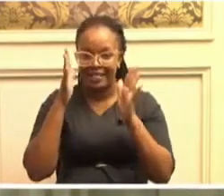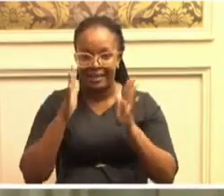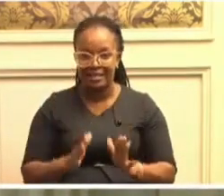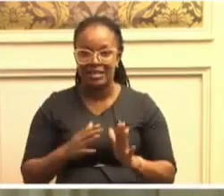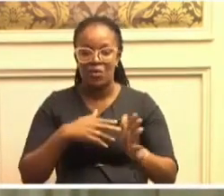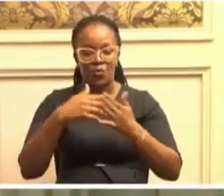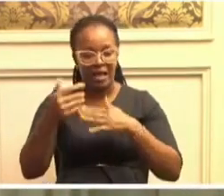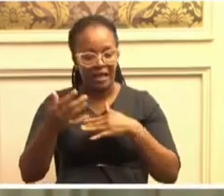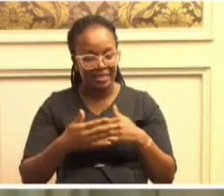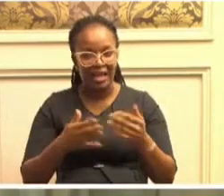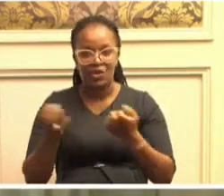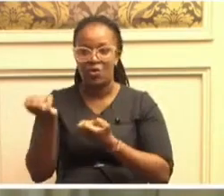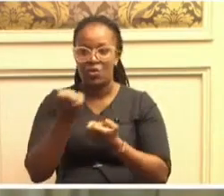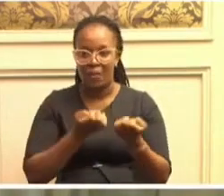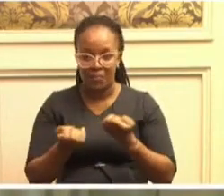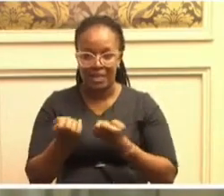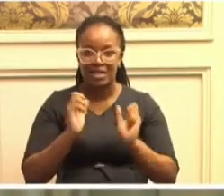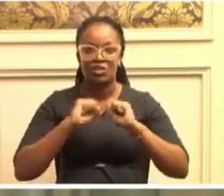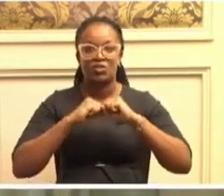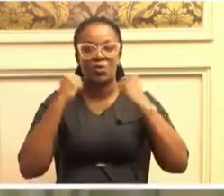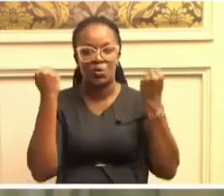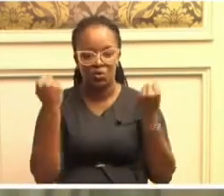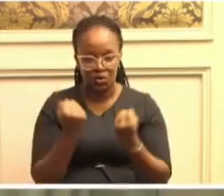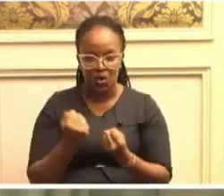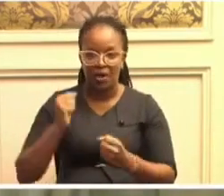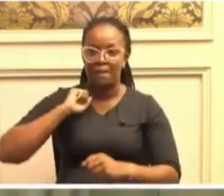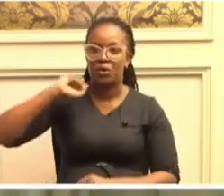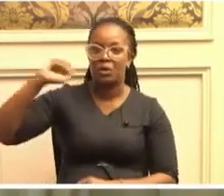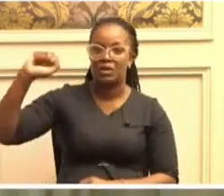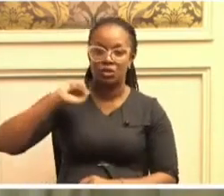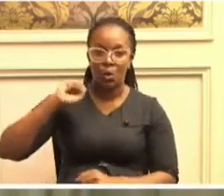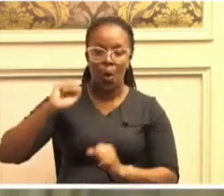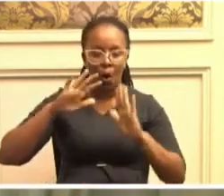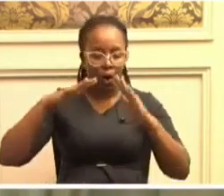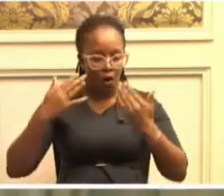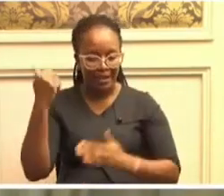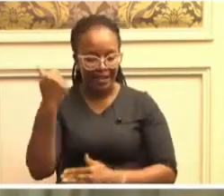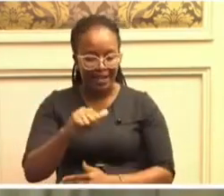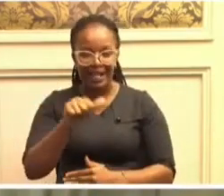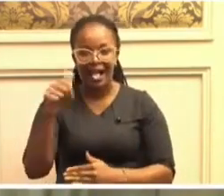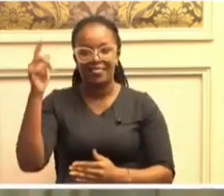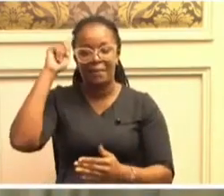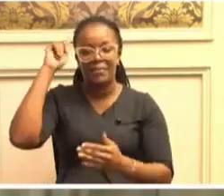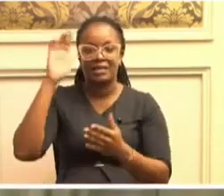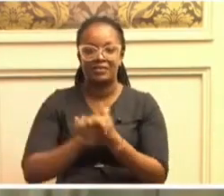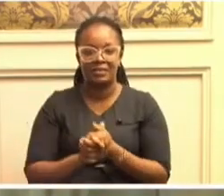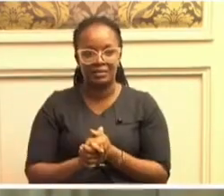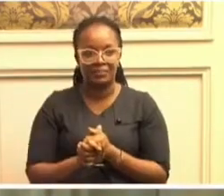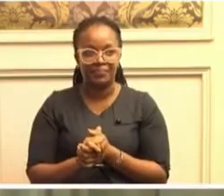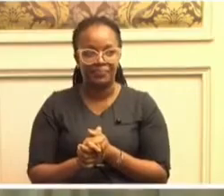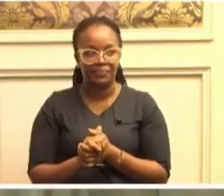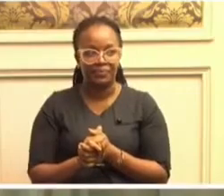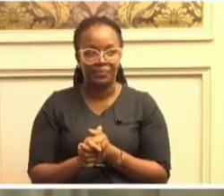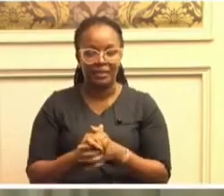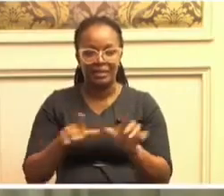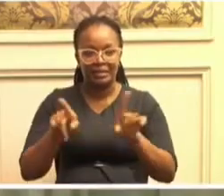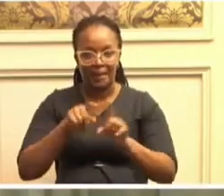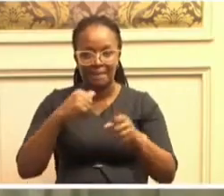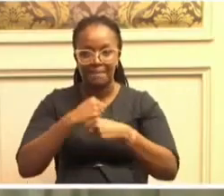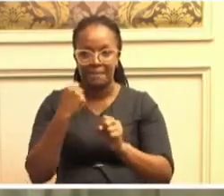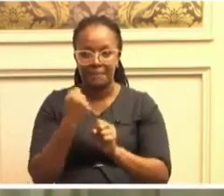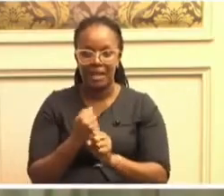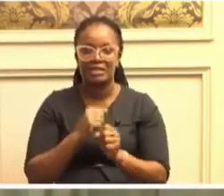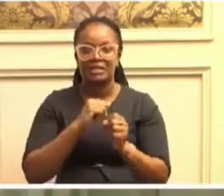economic, social, and political, or any other belief. And it makes the conclusion quite